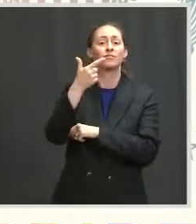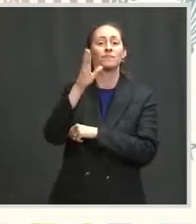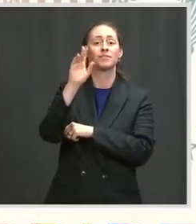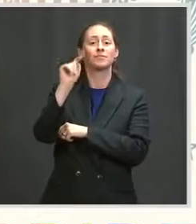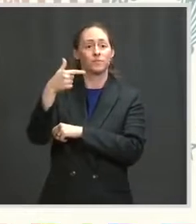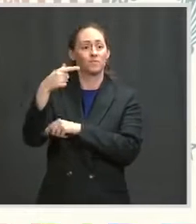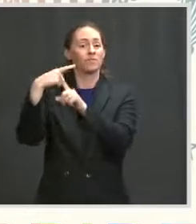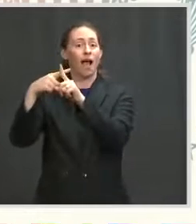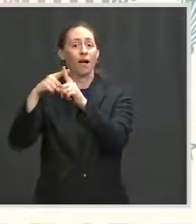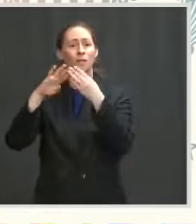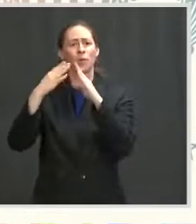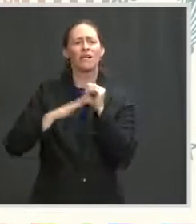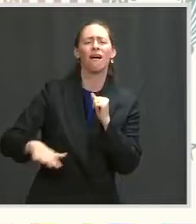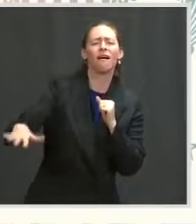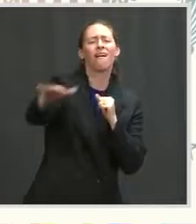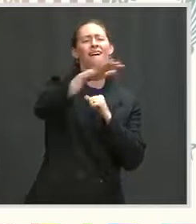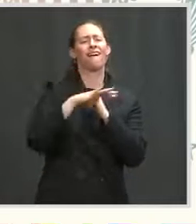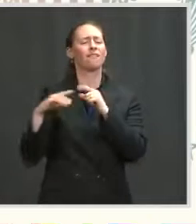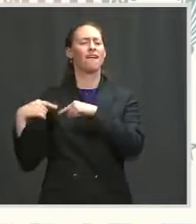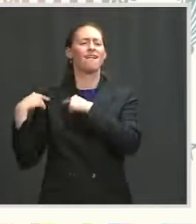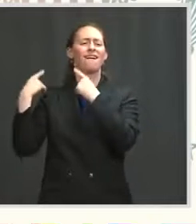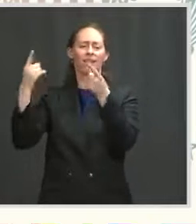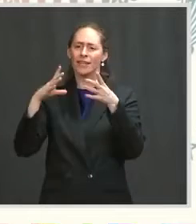you've done to assemble an administration that looks like America.